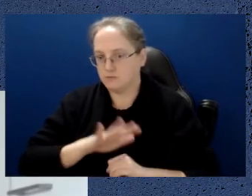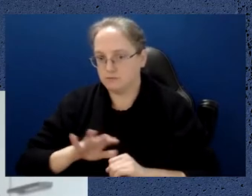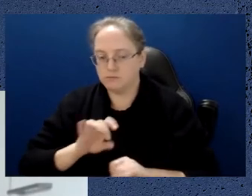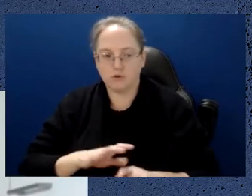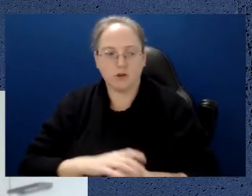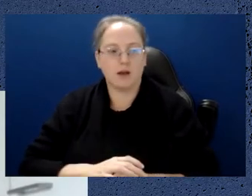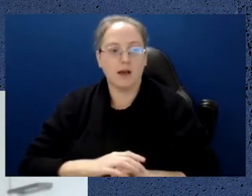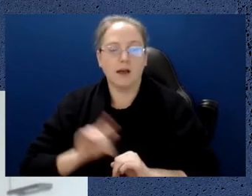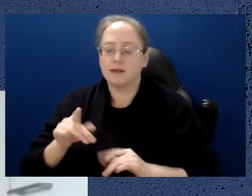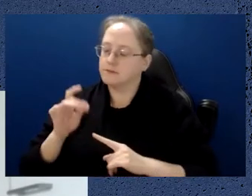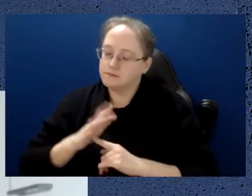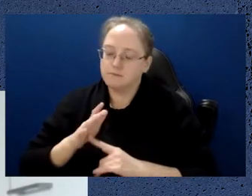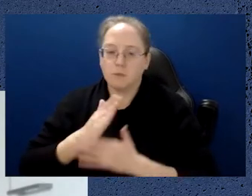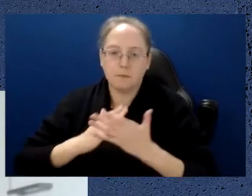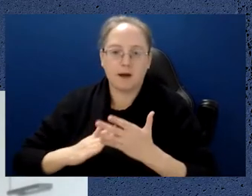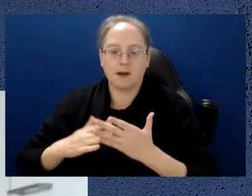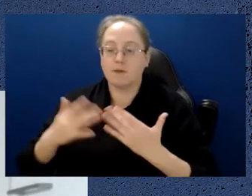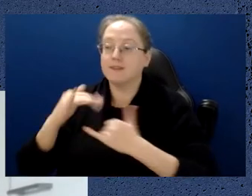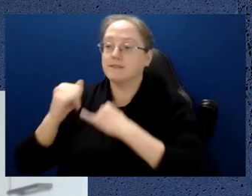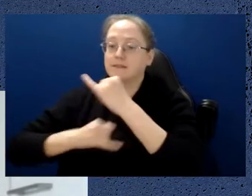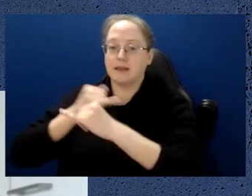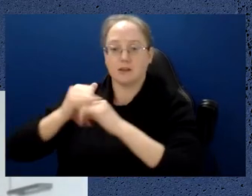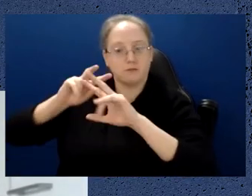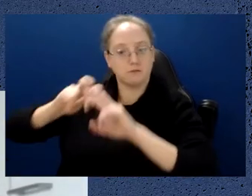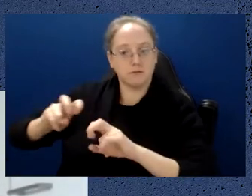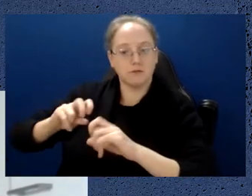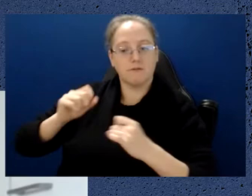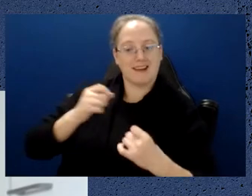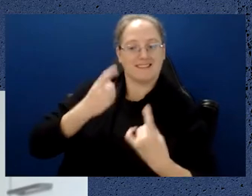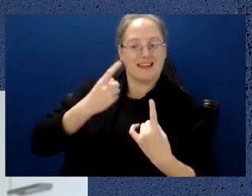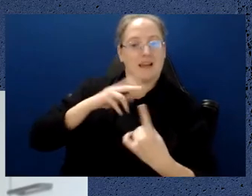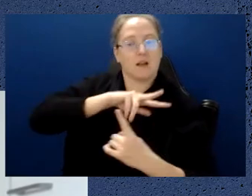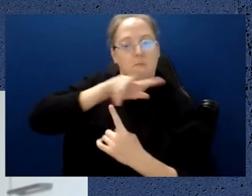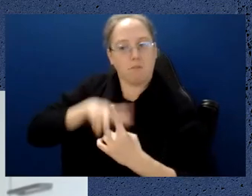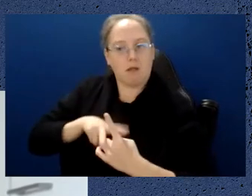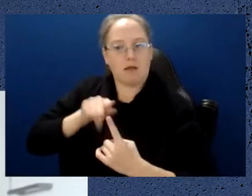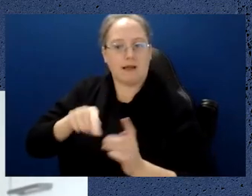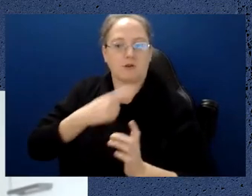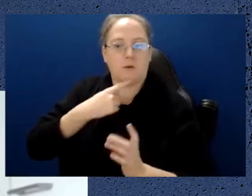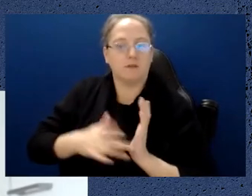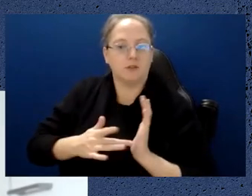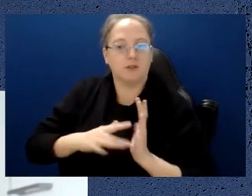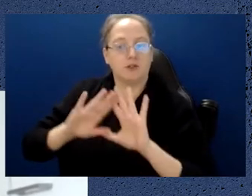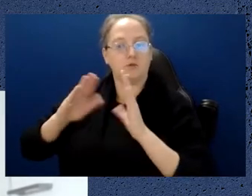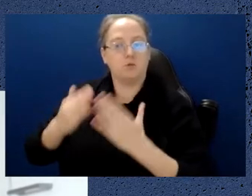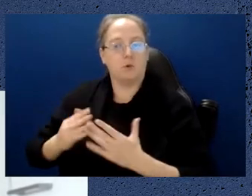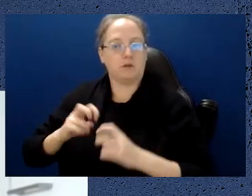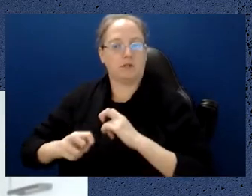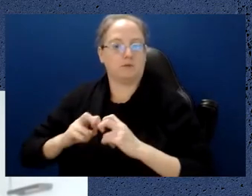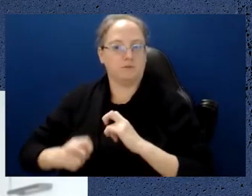is an integral part of an international effort to understand and apply these technologies to worldwide problems.